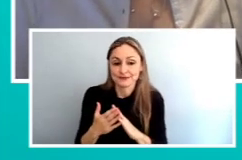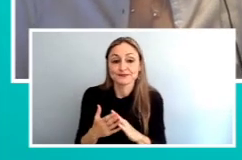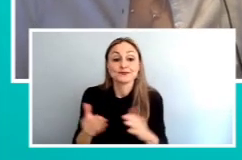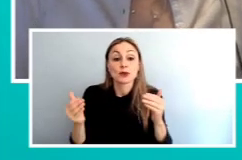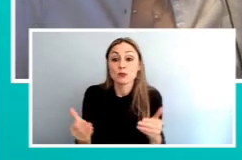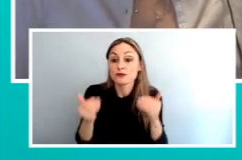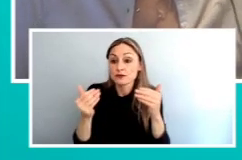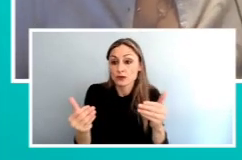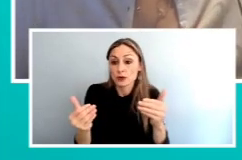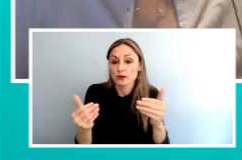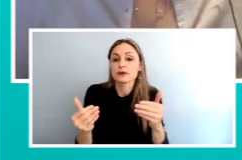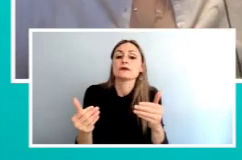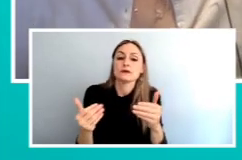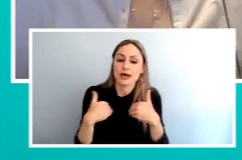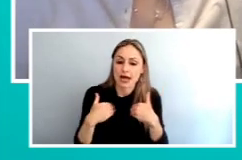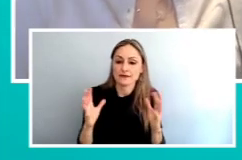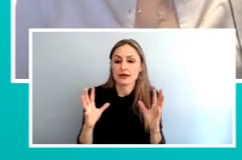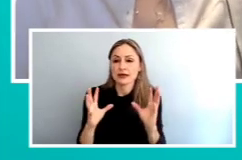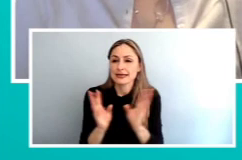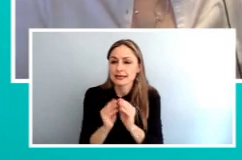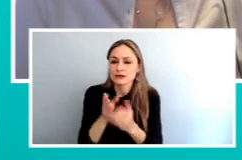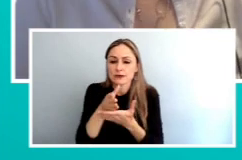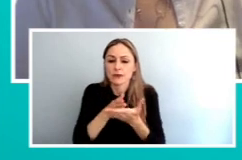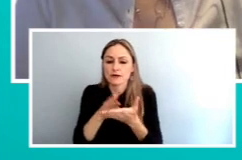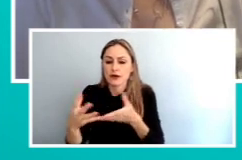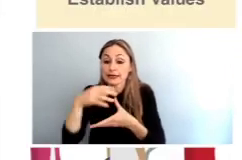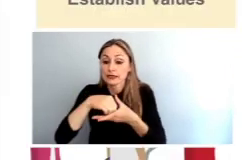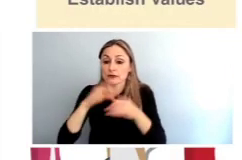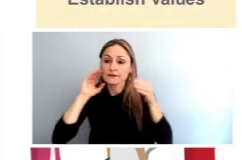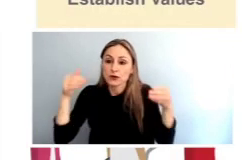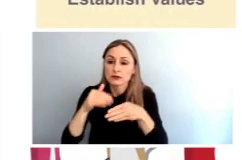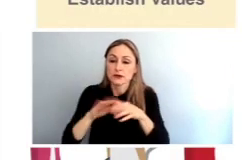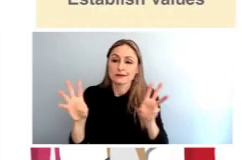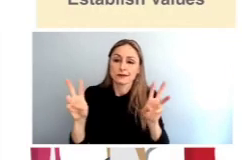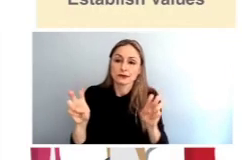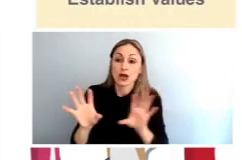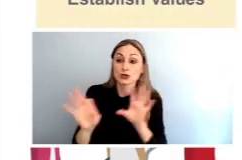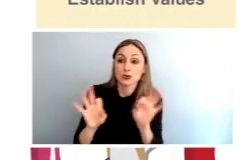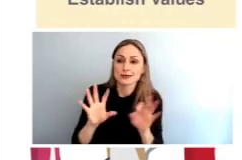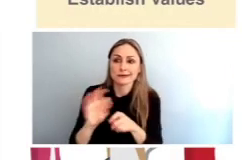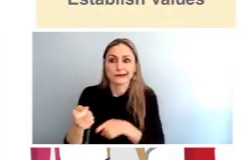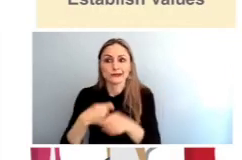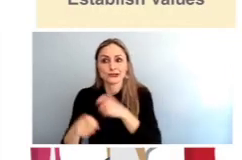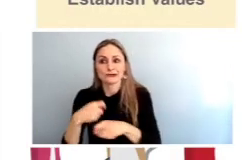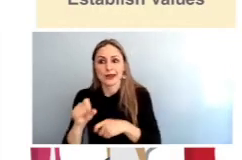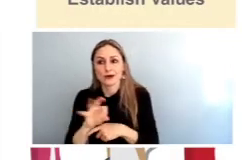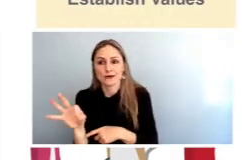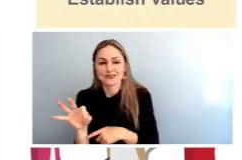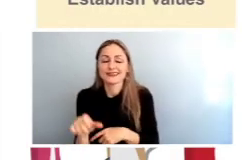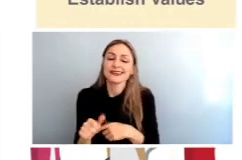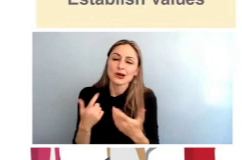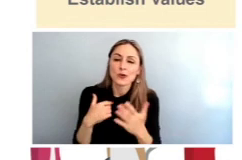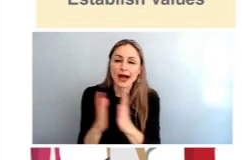really we also have a session or a section of our engagement that's really focused on choices and trade-offs and this is where we're going to ask you for your preferences and your